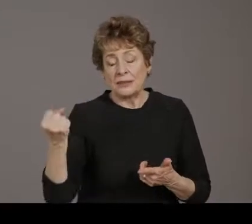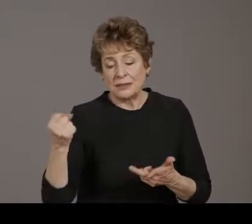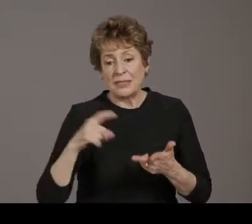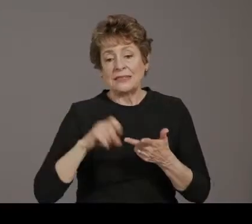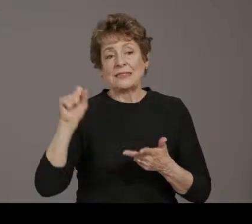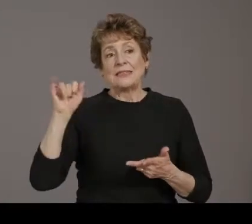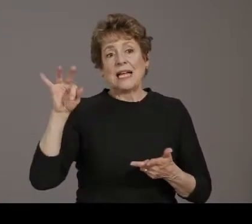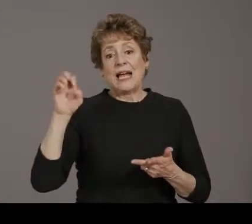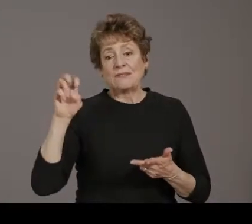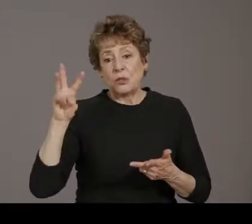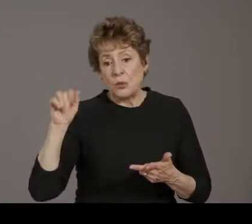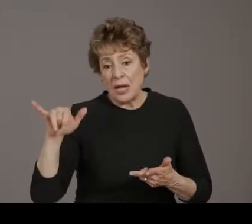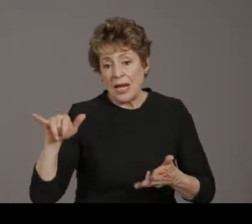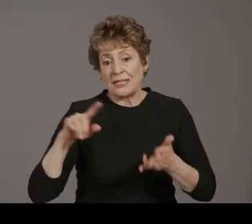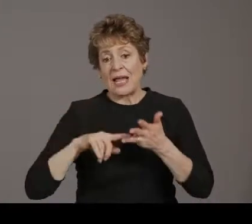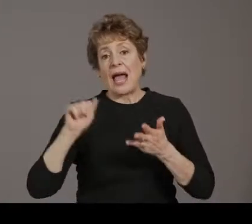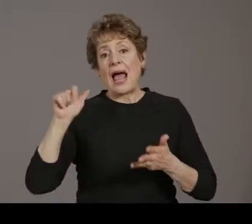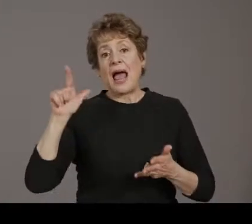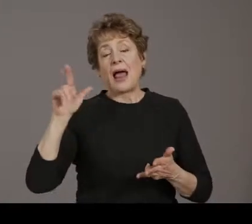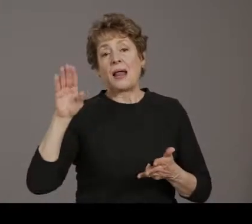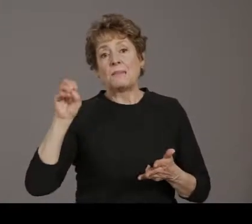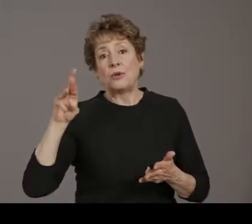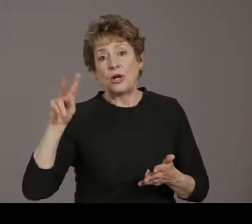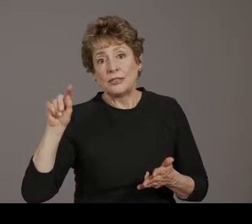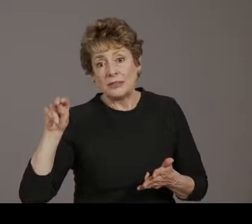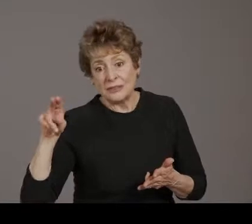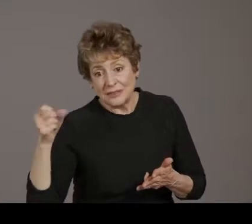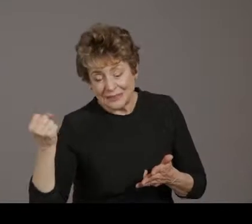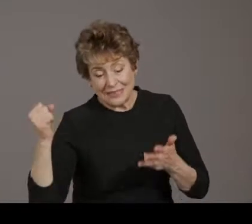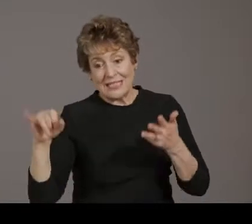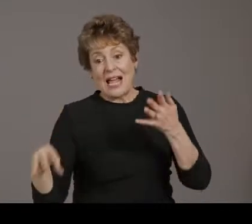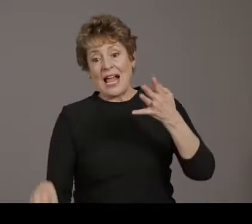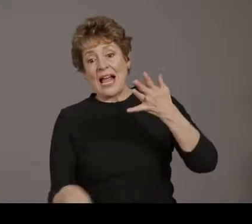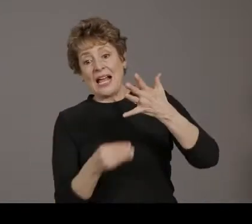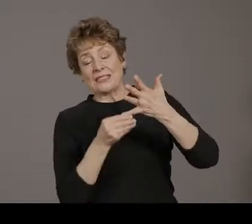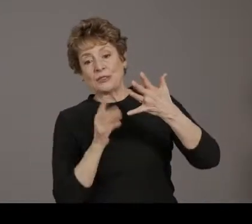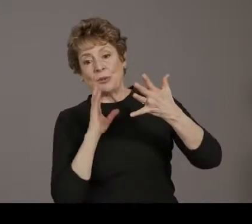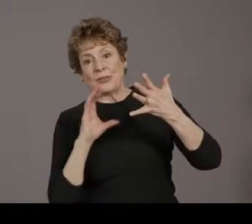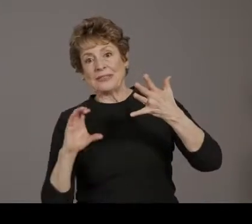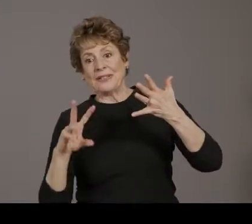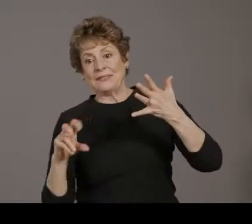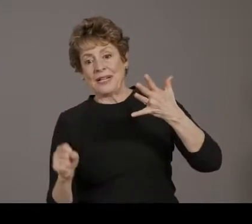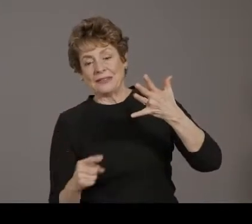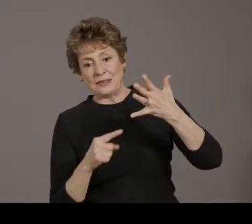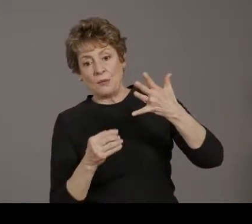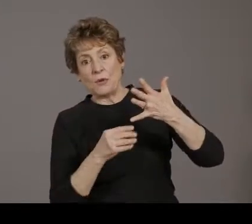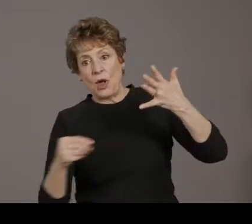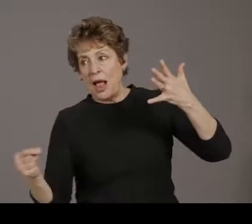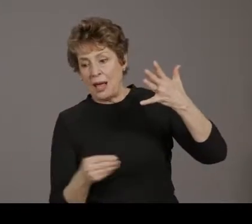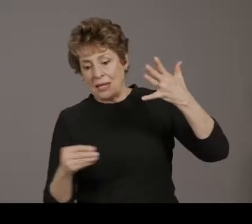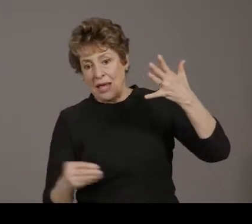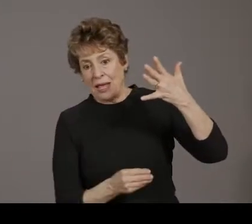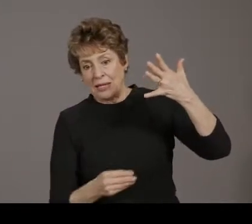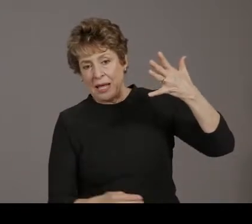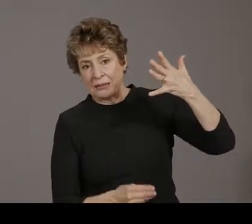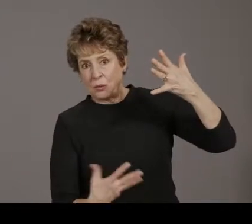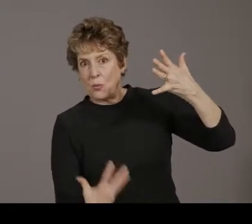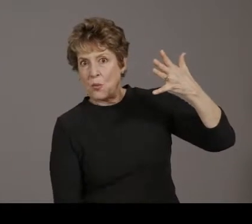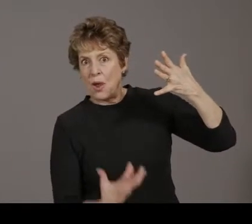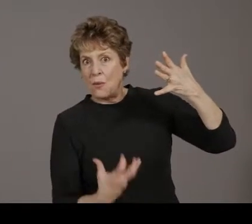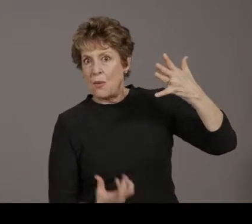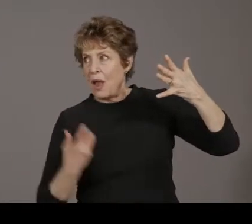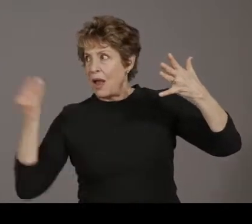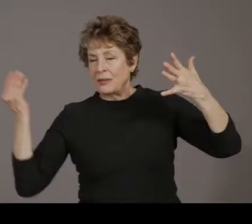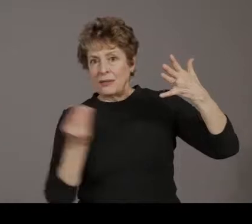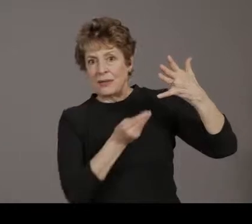program and we've got additional partners who are wanting to be onboarded for that program. So we will continue to add additional retailers at this time.